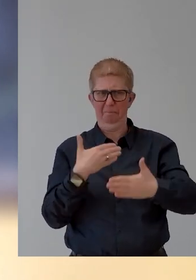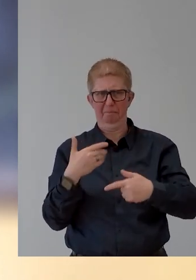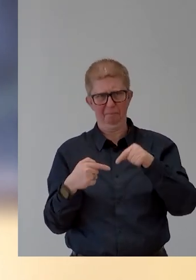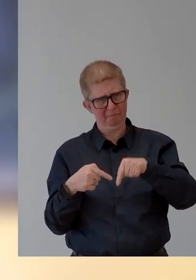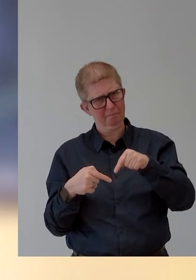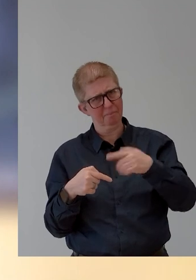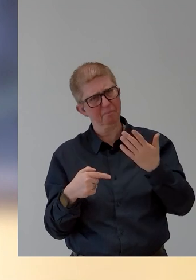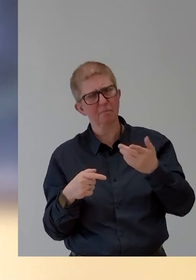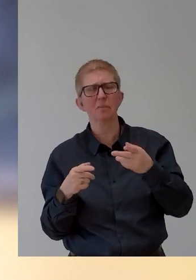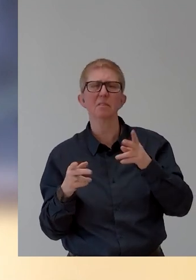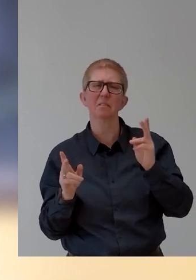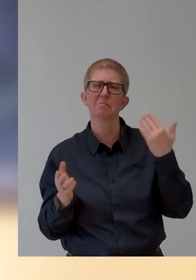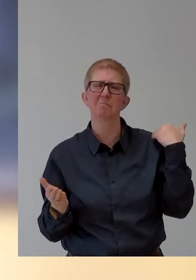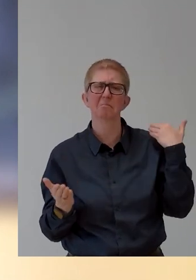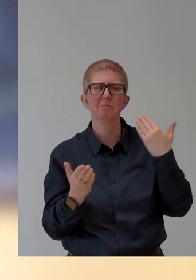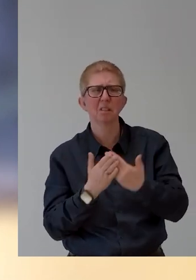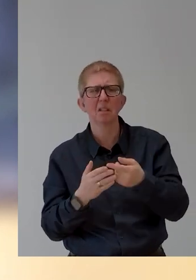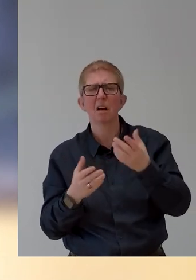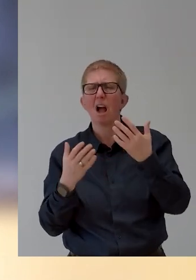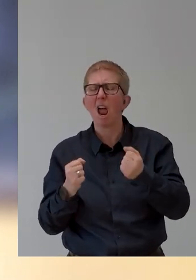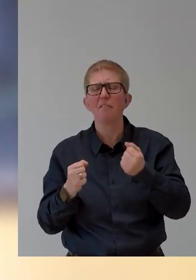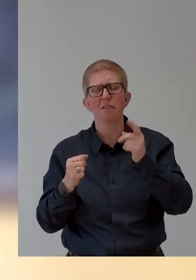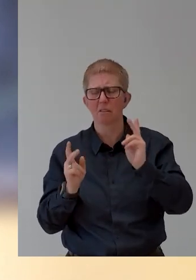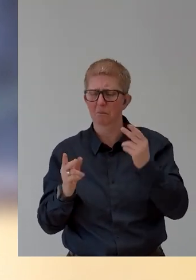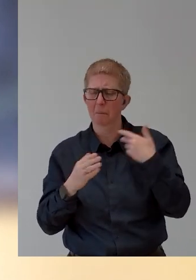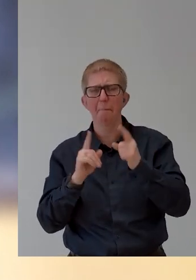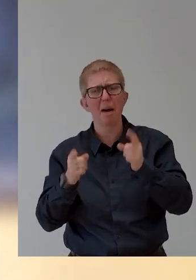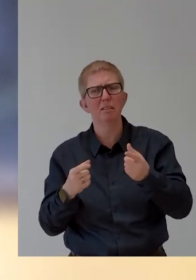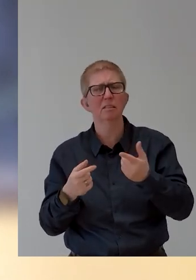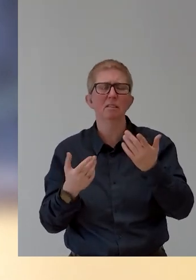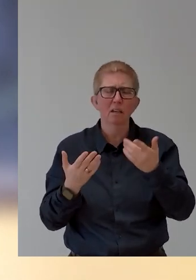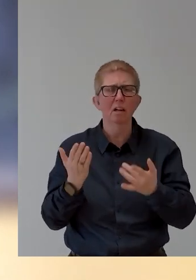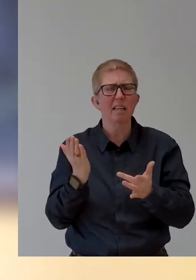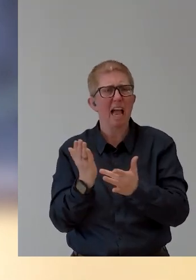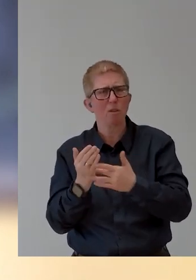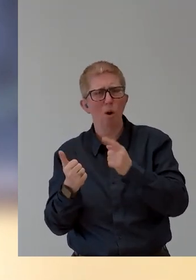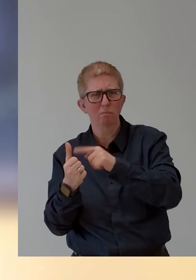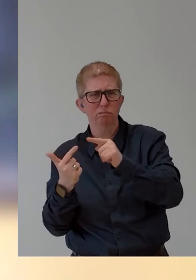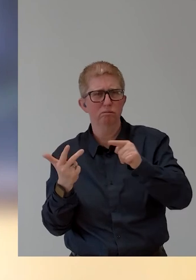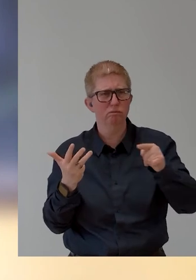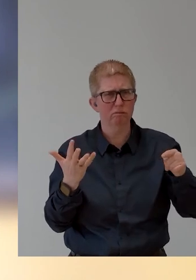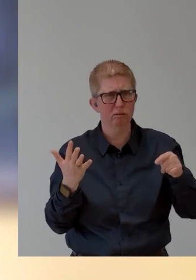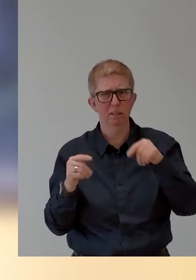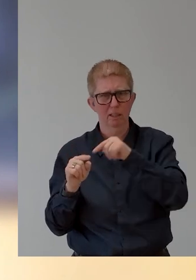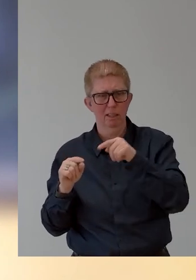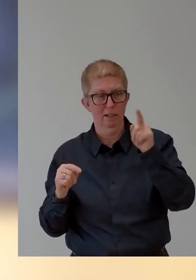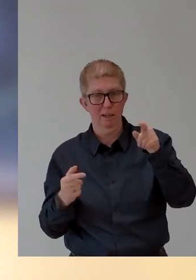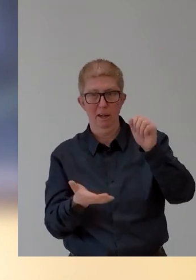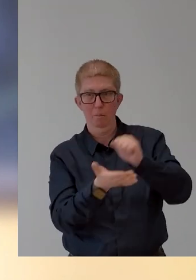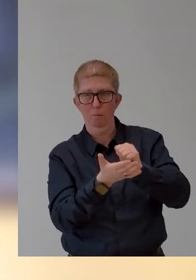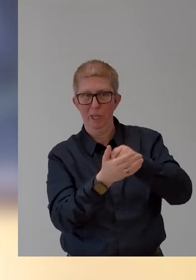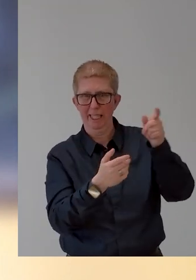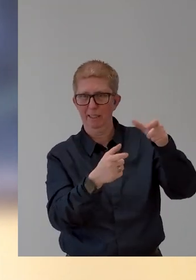jets and all that. So we are working with 3D printing manufacturers on also working with materials like